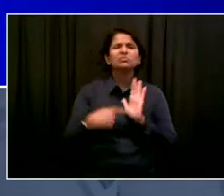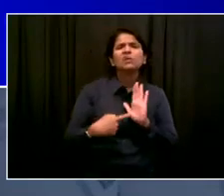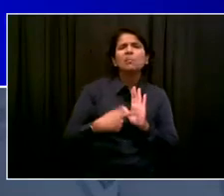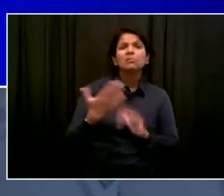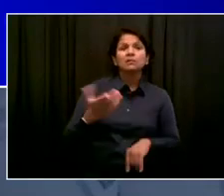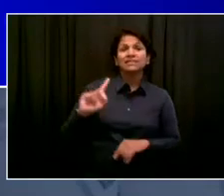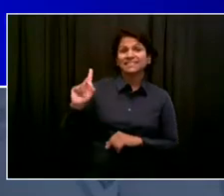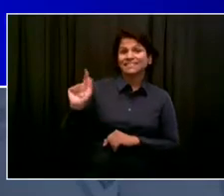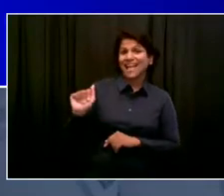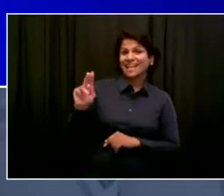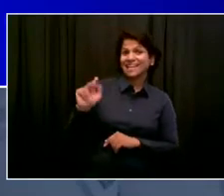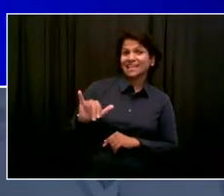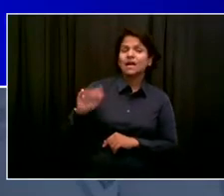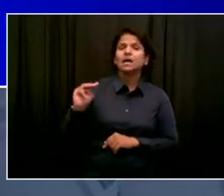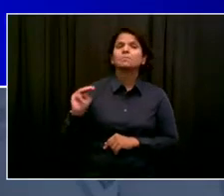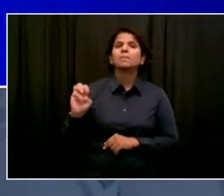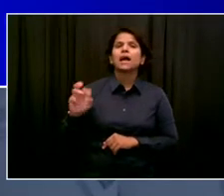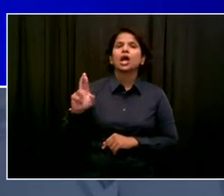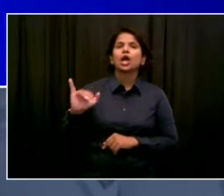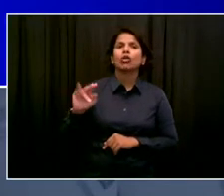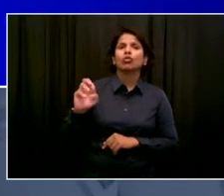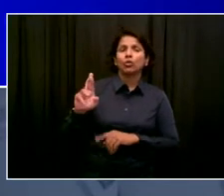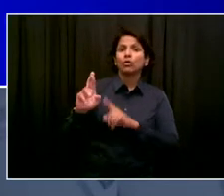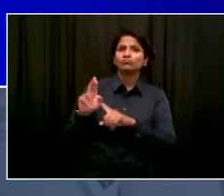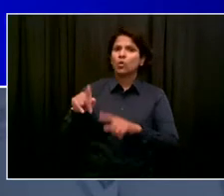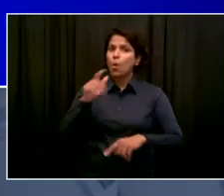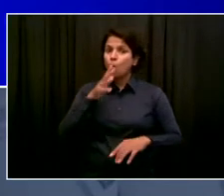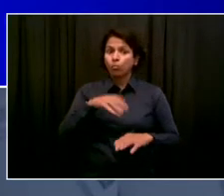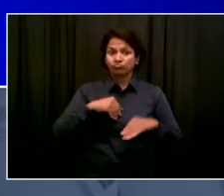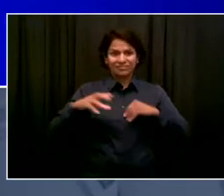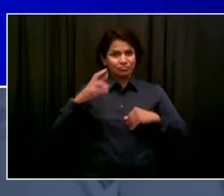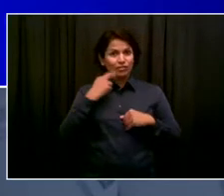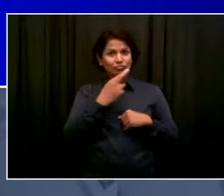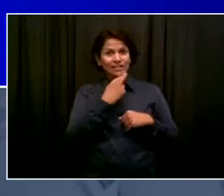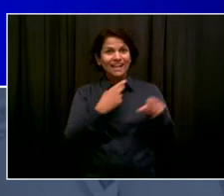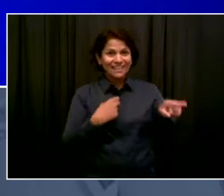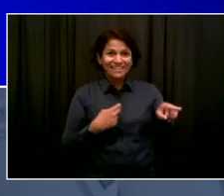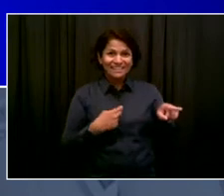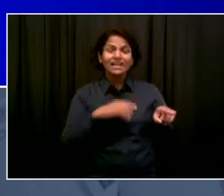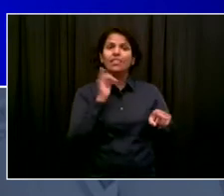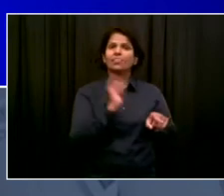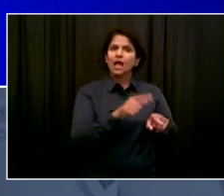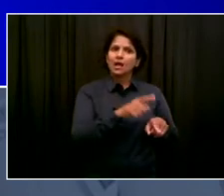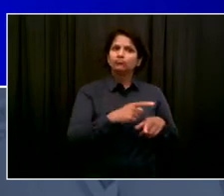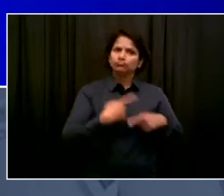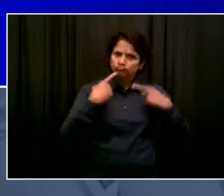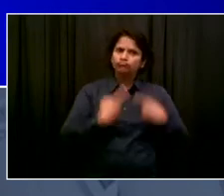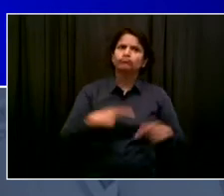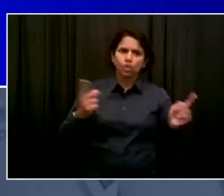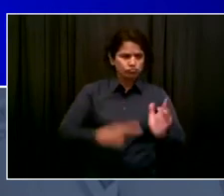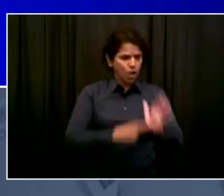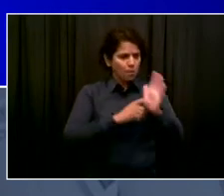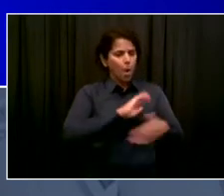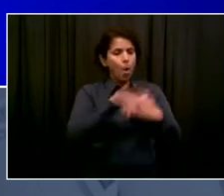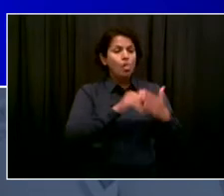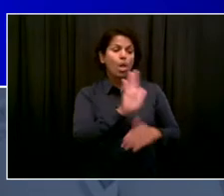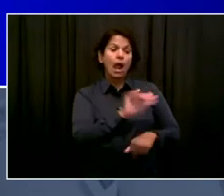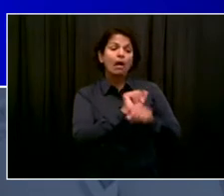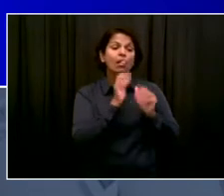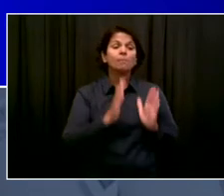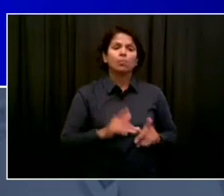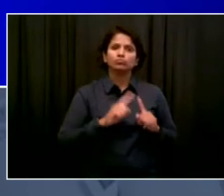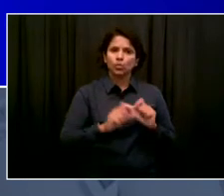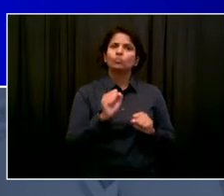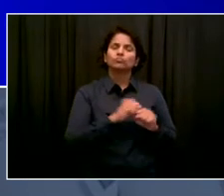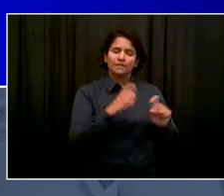businesses that are putting whatever type of vaccine mandate in place works for them, for their employees, for their customers. Anything